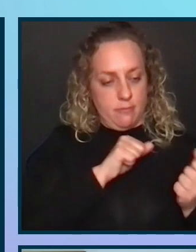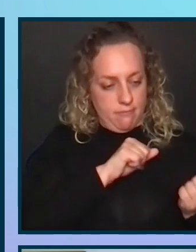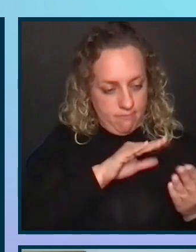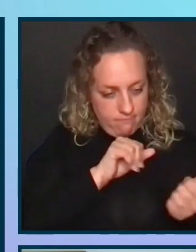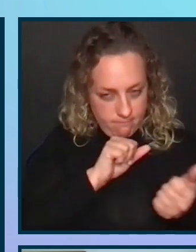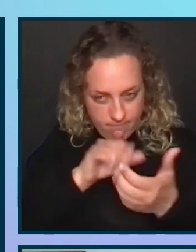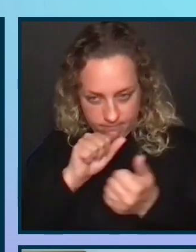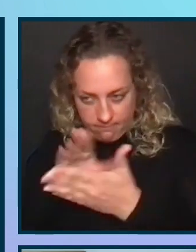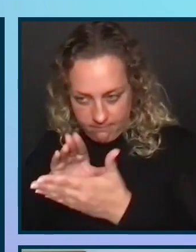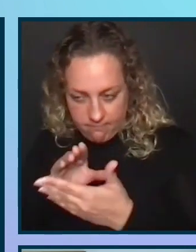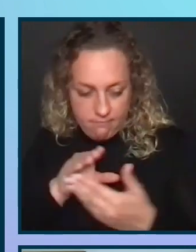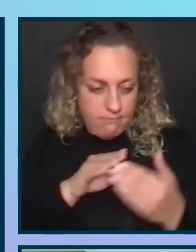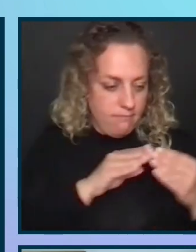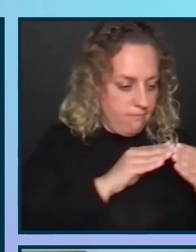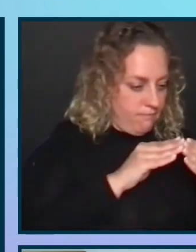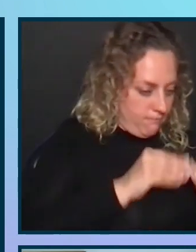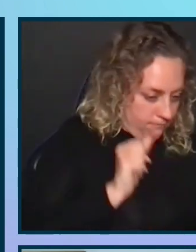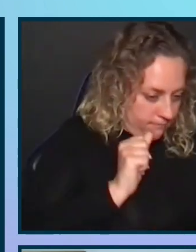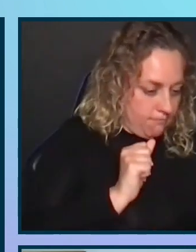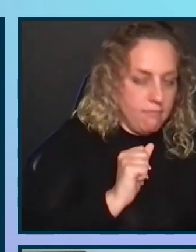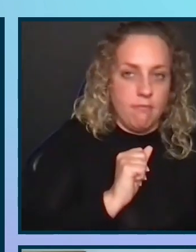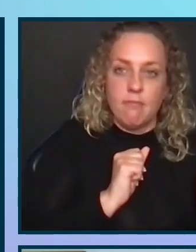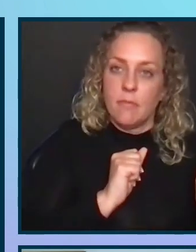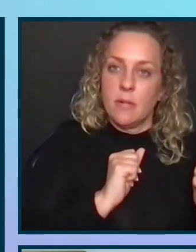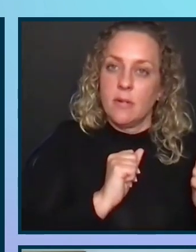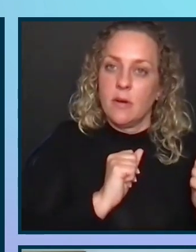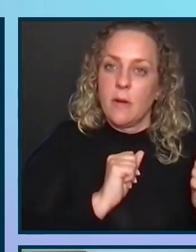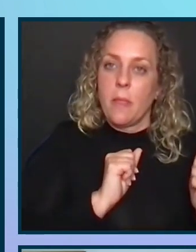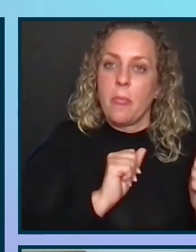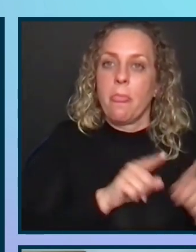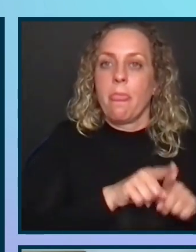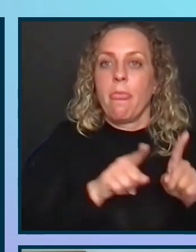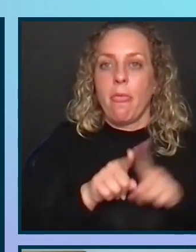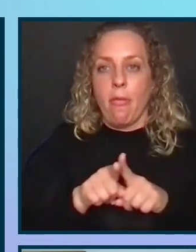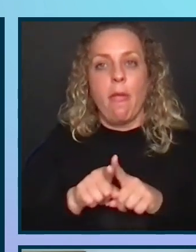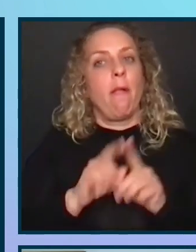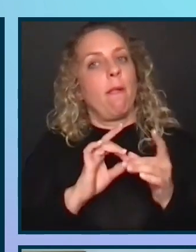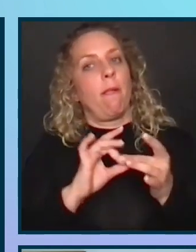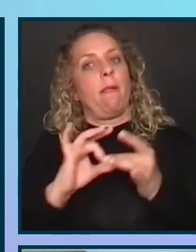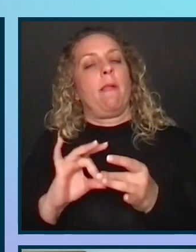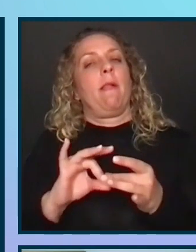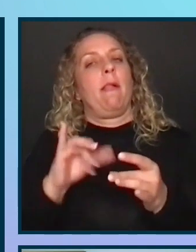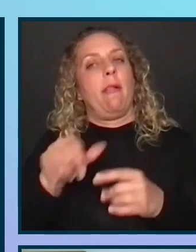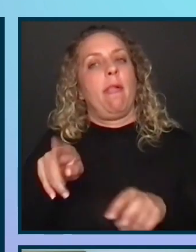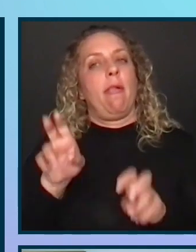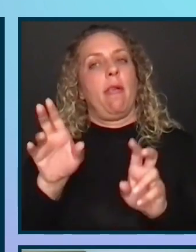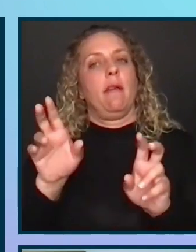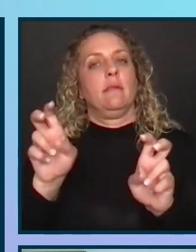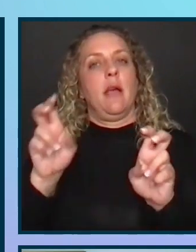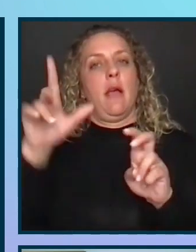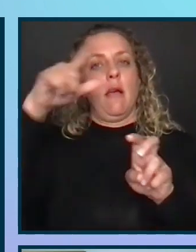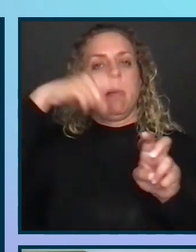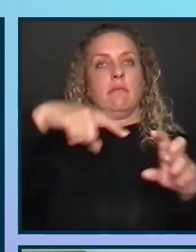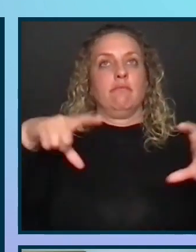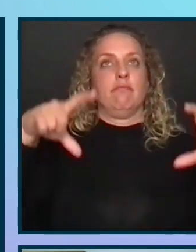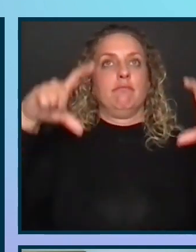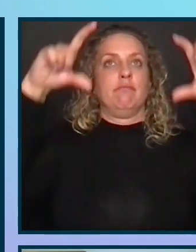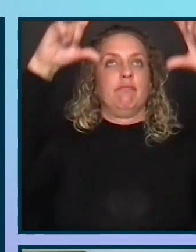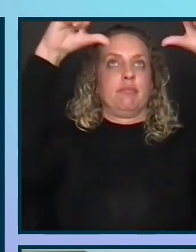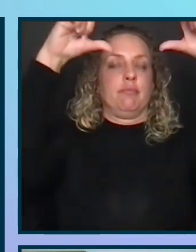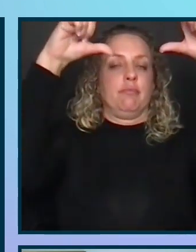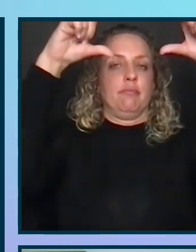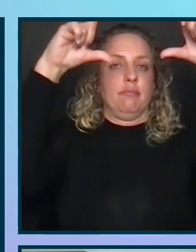sure that we focus on the tactical. But this also underscores, as you saw the top of the model, that we've done